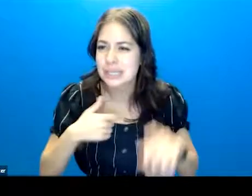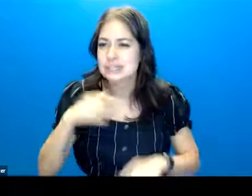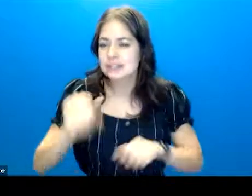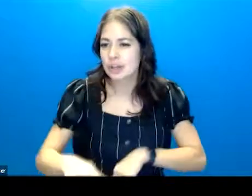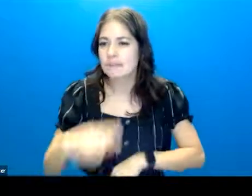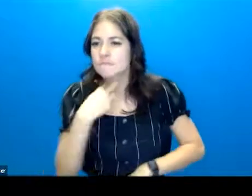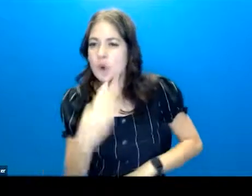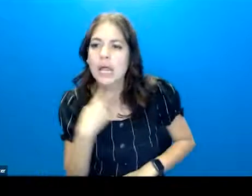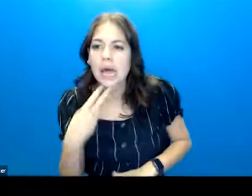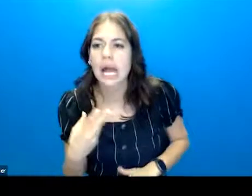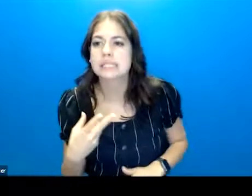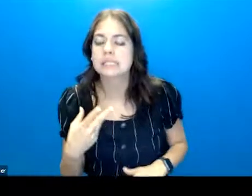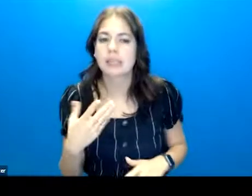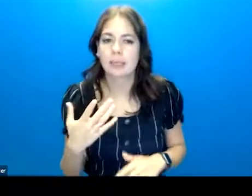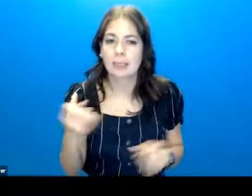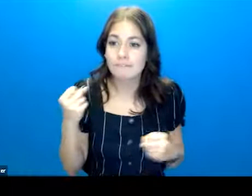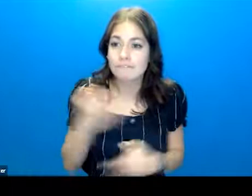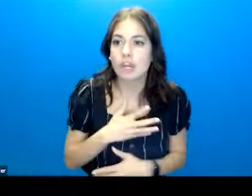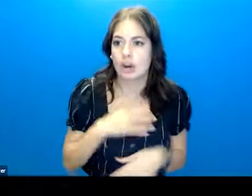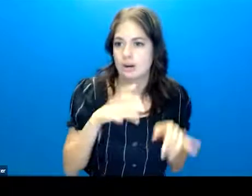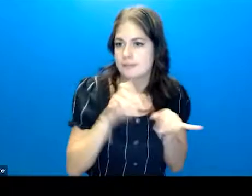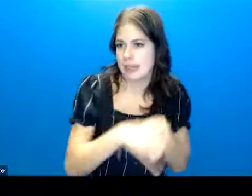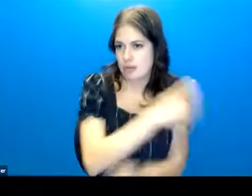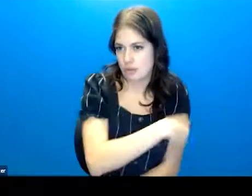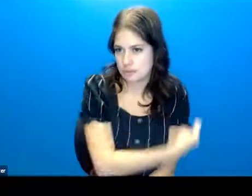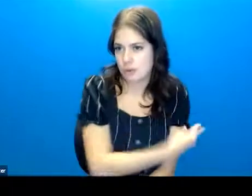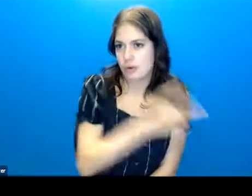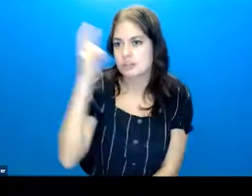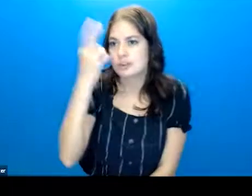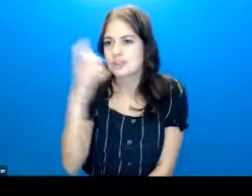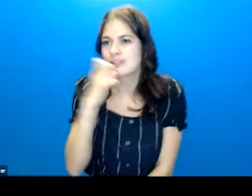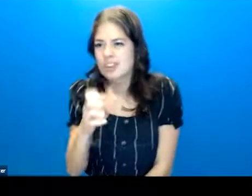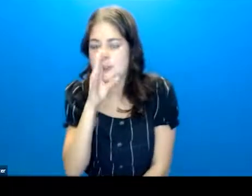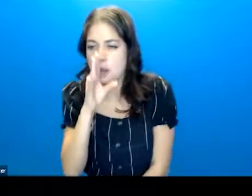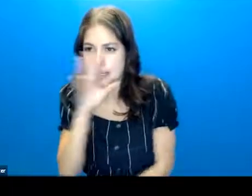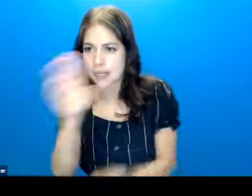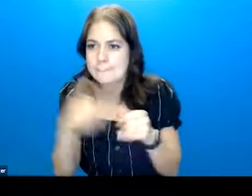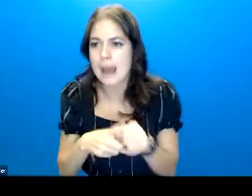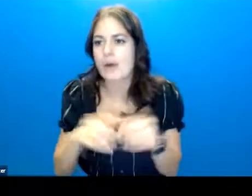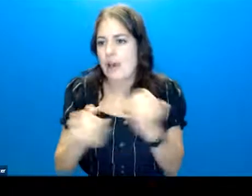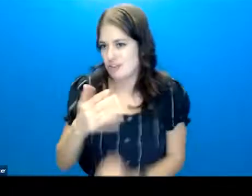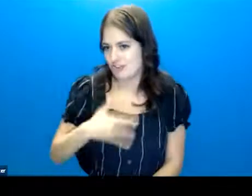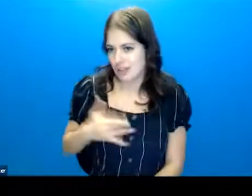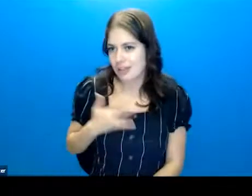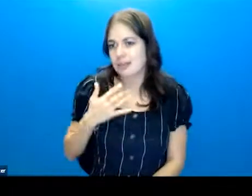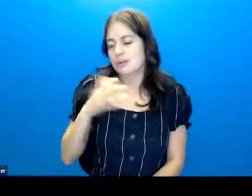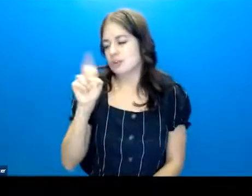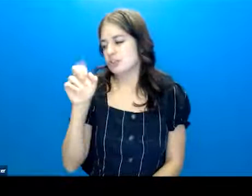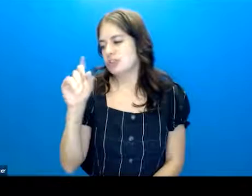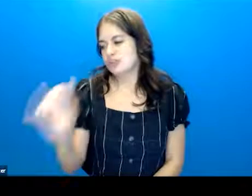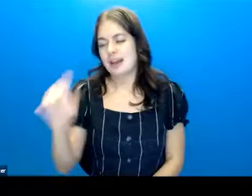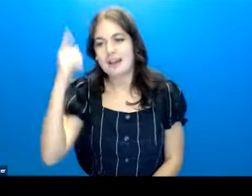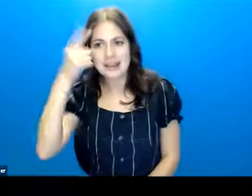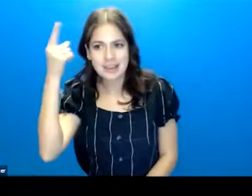vocalize the fear of being hospitalized as a reason for not talking about suicide ideation.